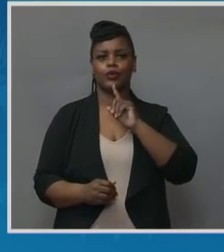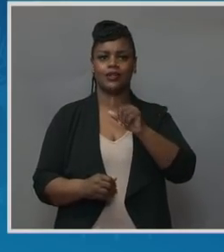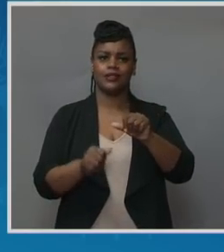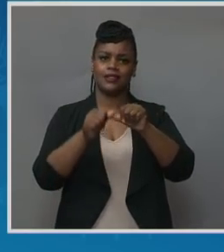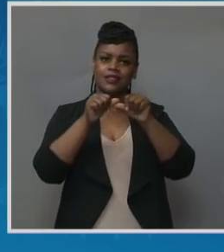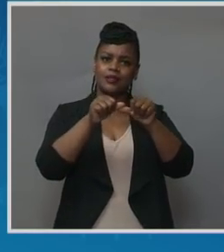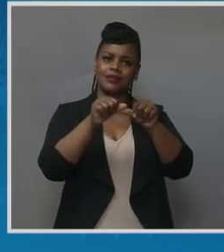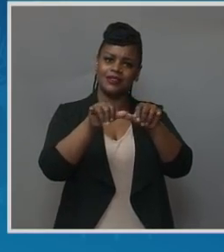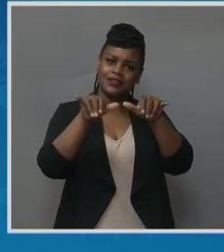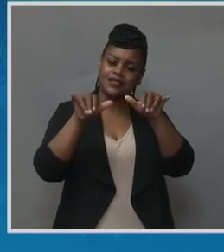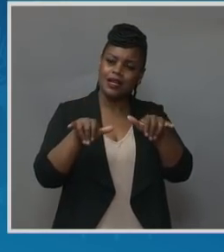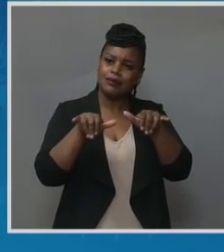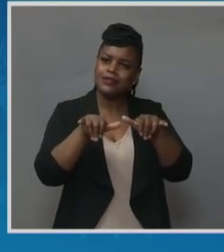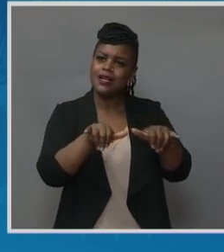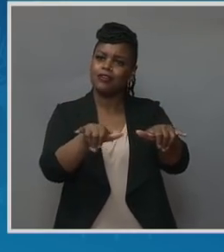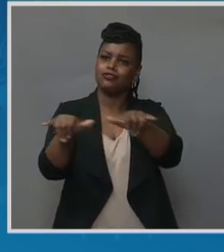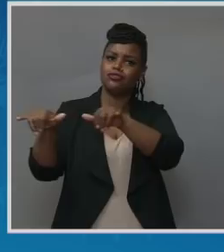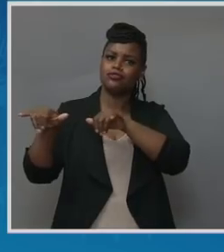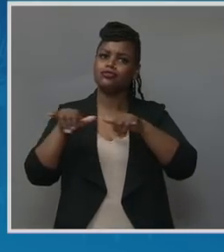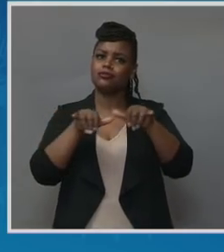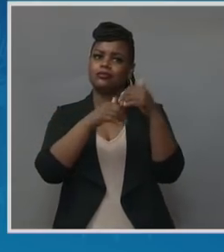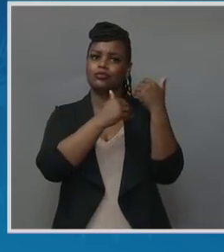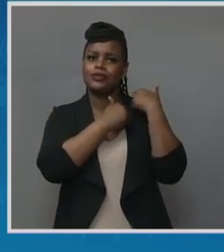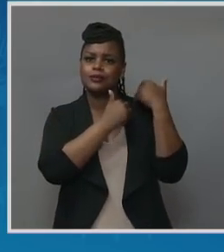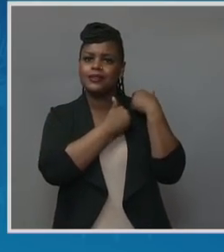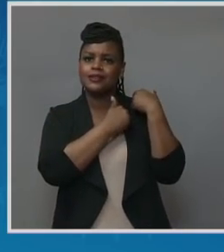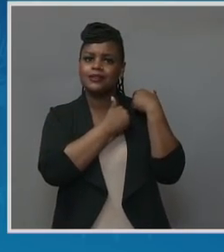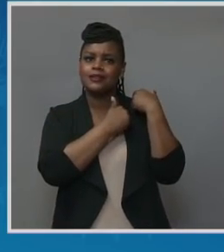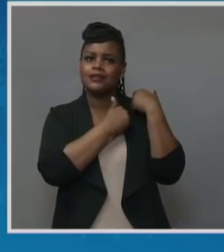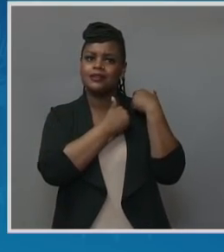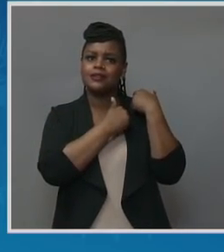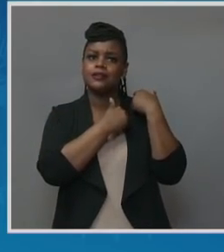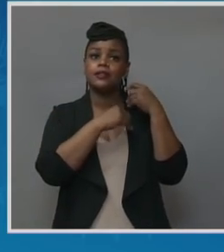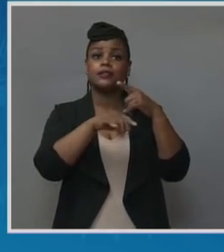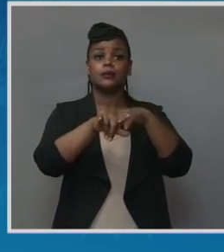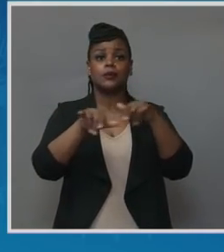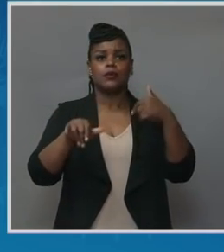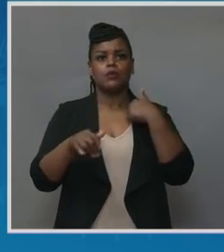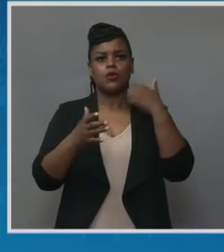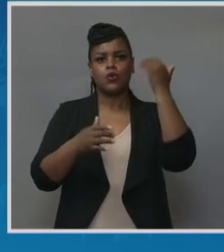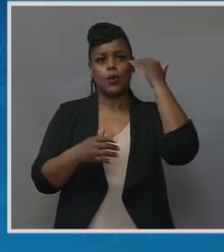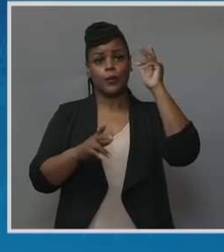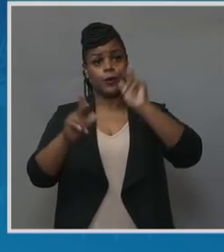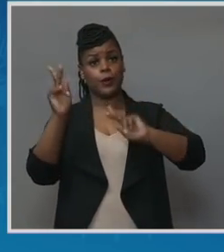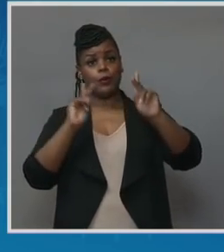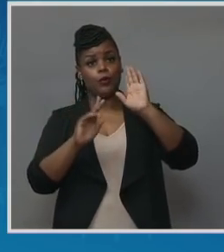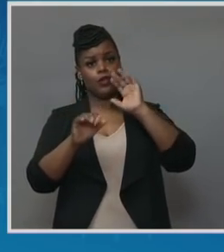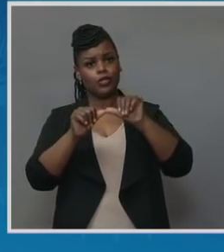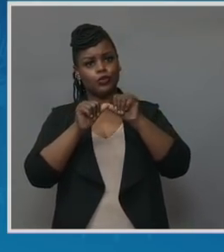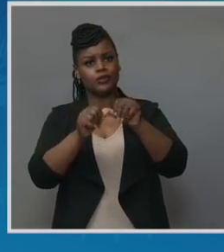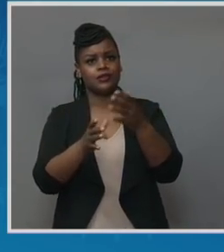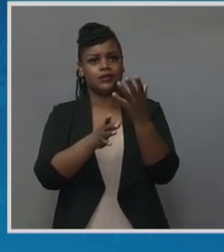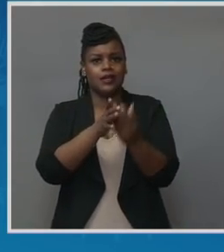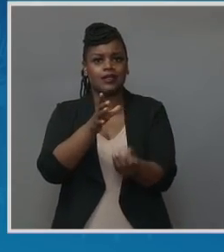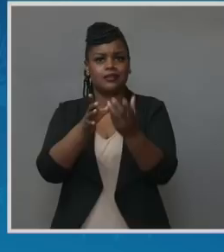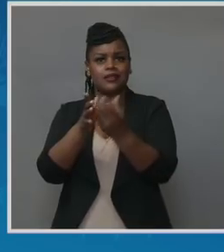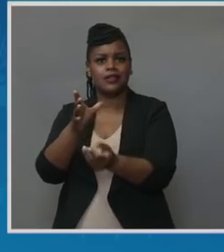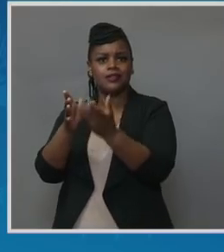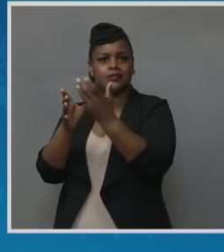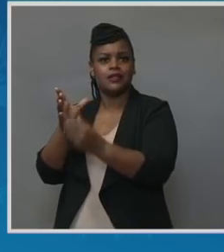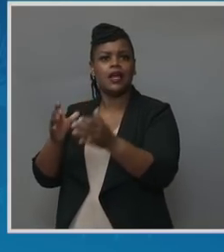accountability. At the same time, we know that folks will keep dying if we don't fully address